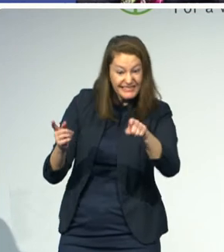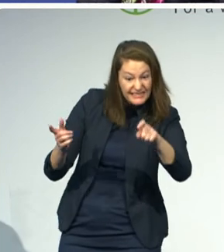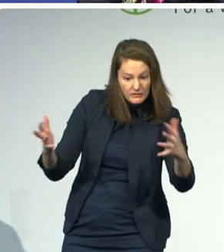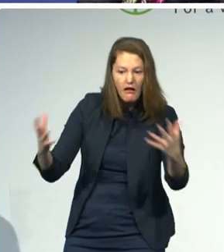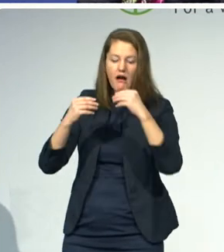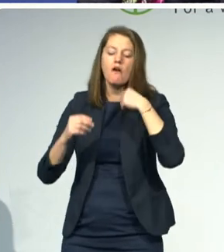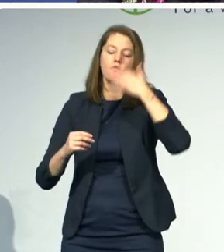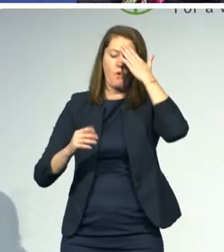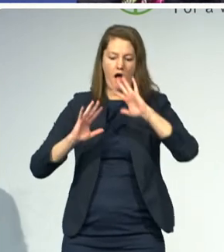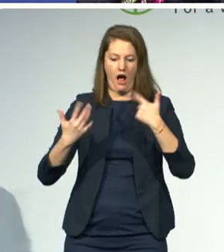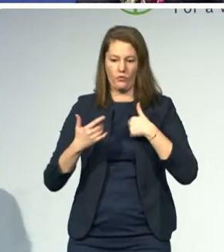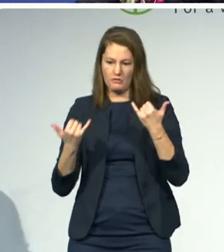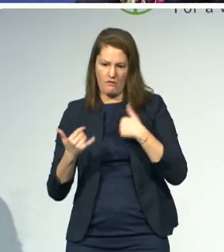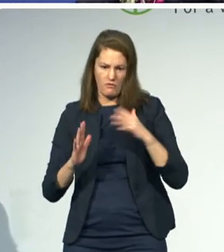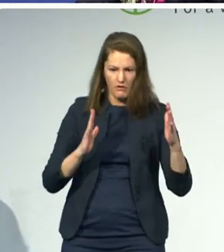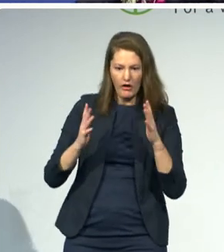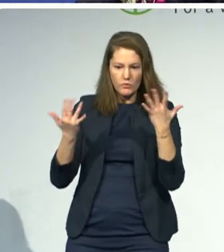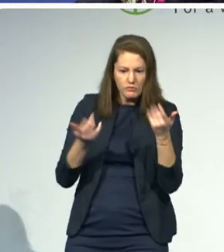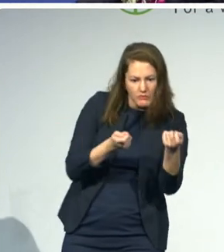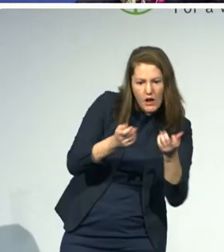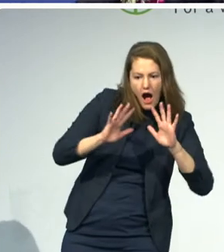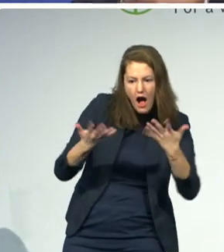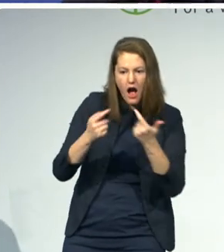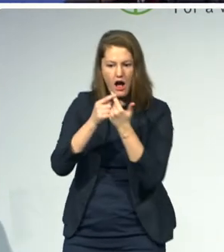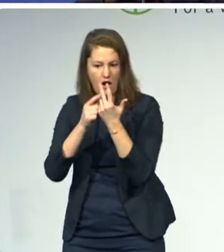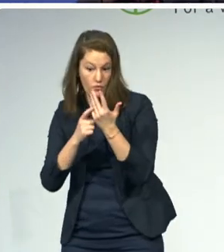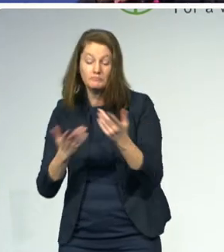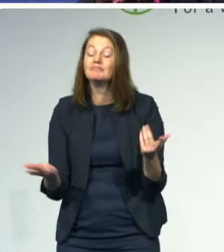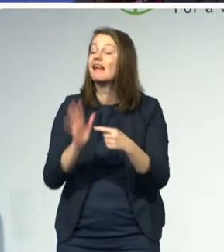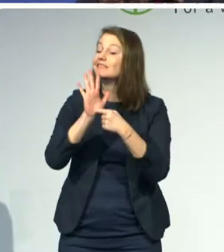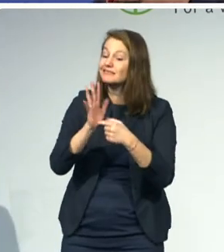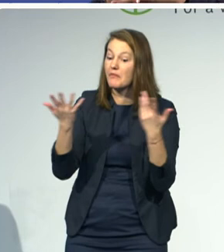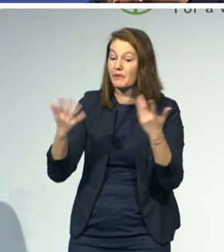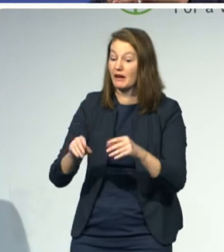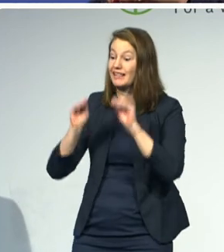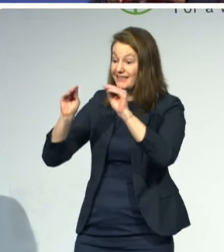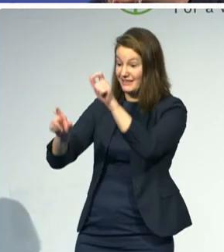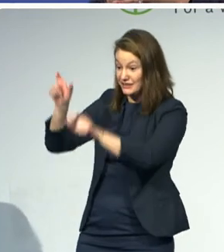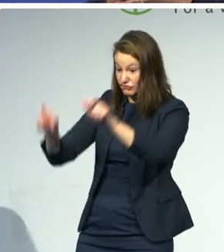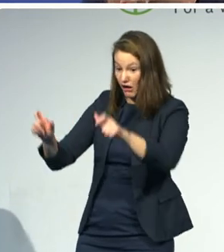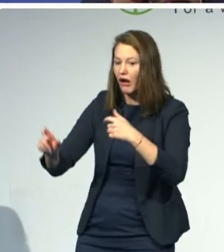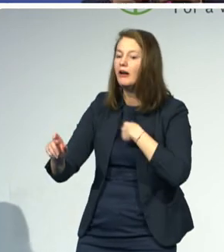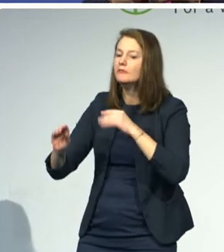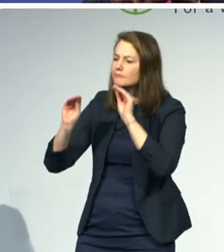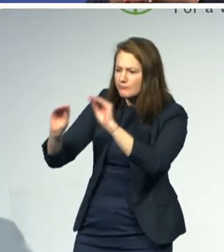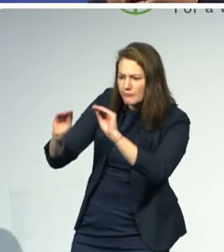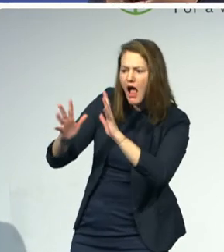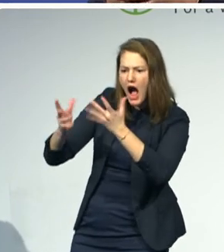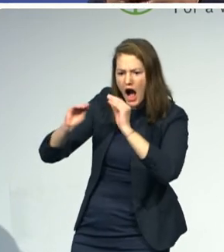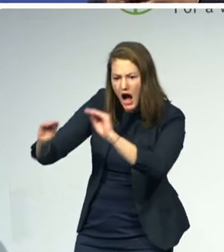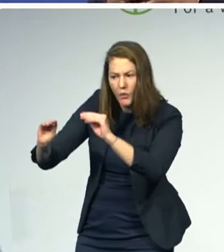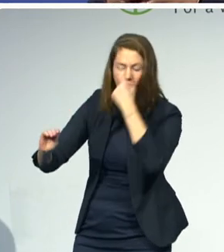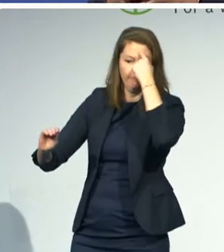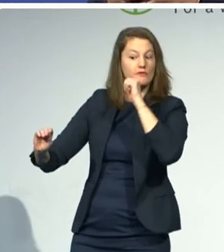on teacher training, but just we need to step back and ask ourselves some